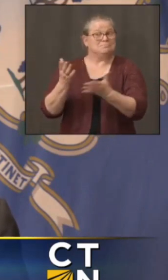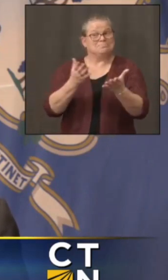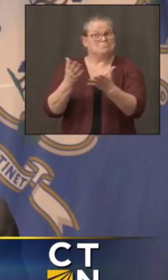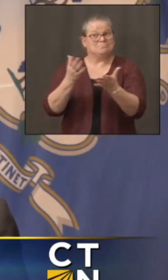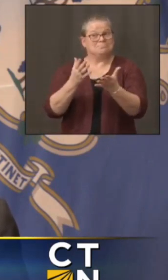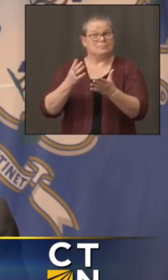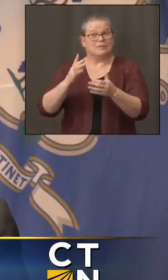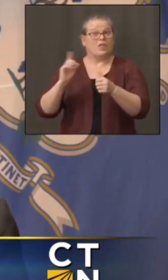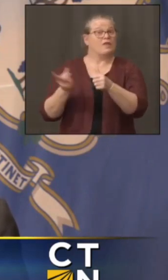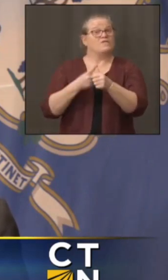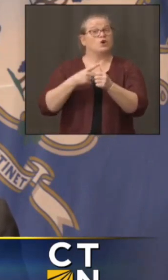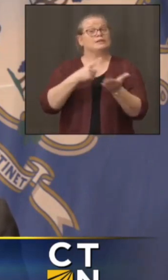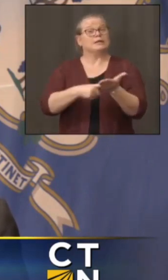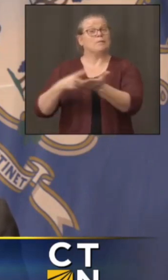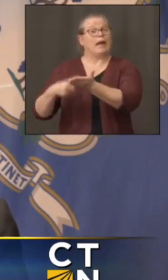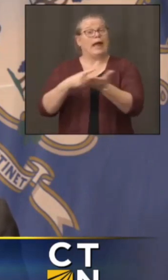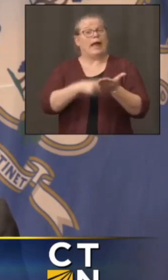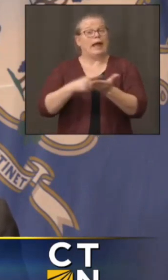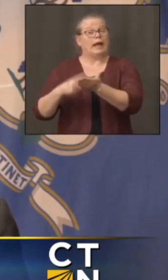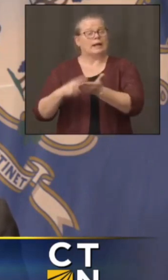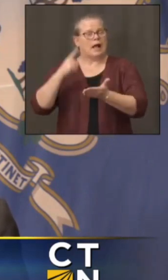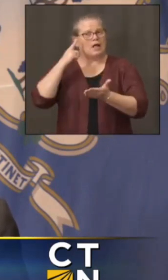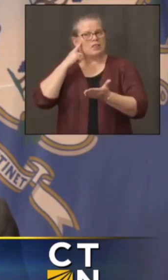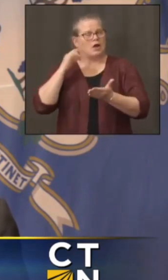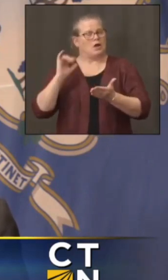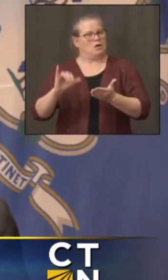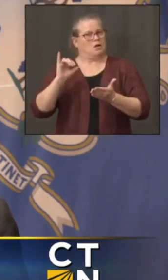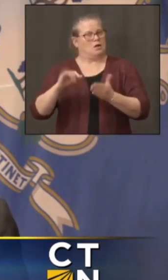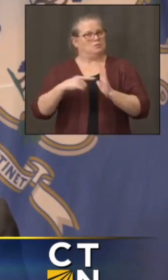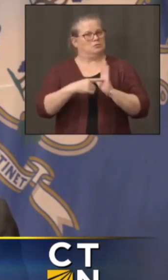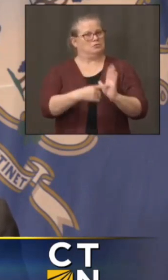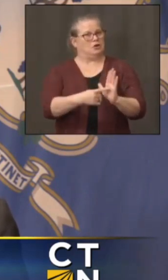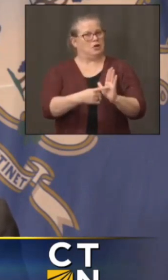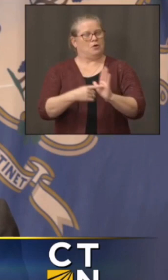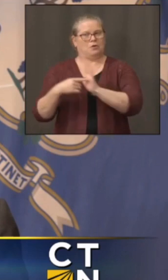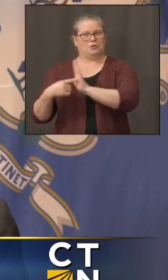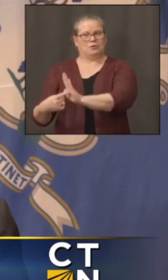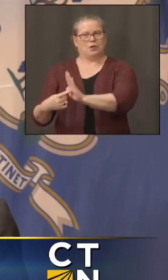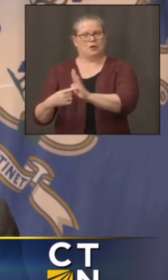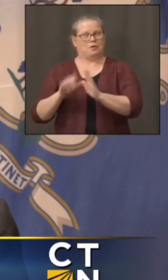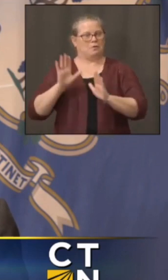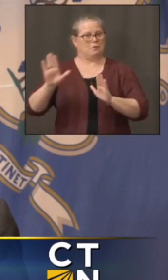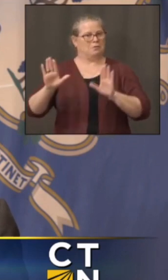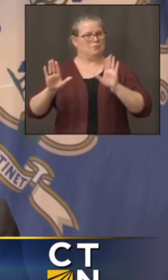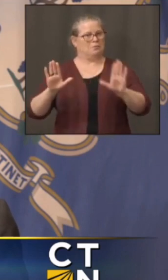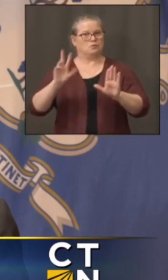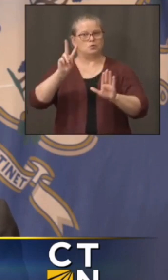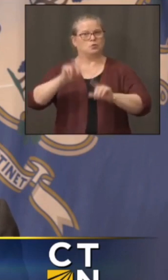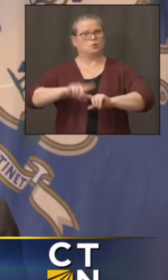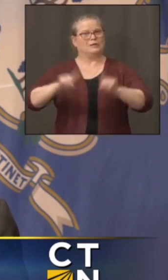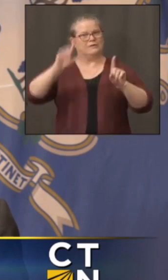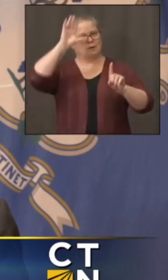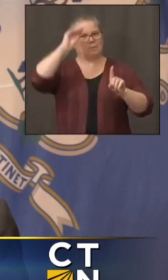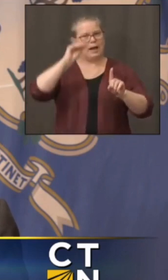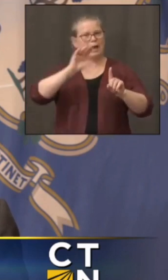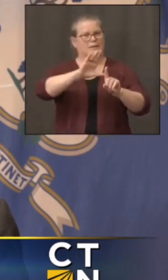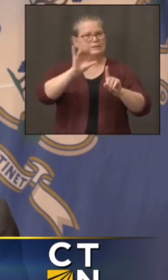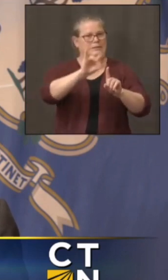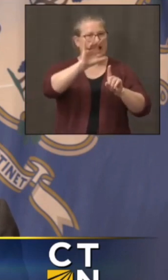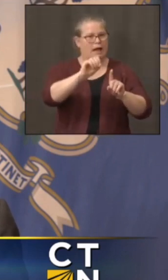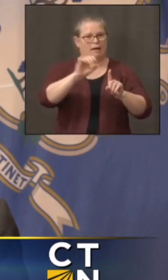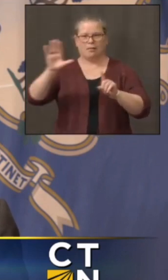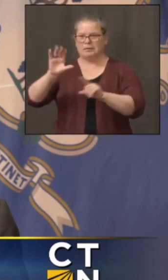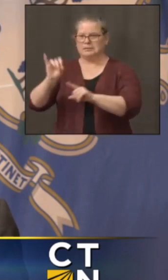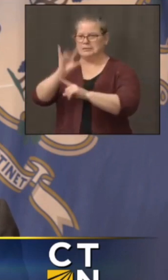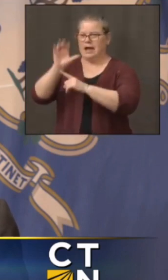first debate was very revealing about two different men in their style and the way they approach issues. So I'll be looking to see